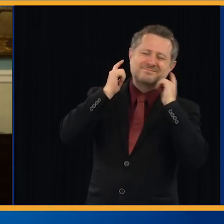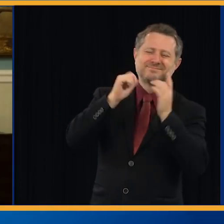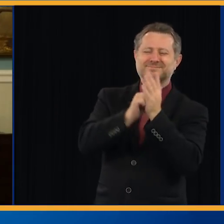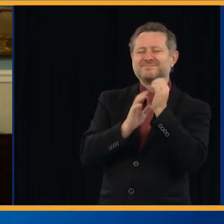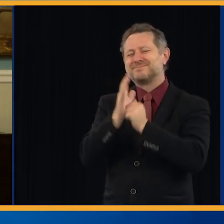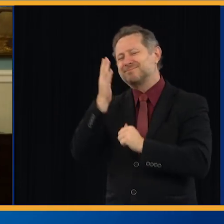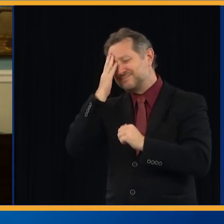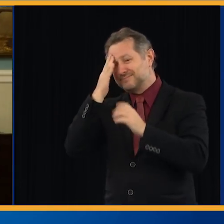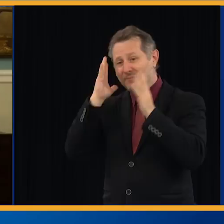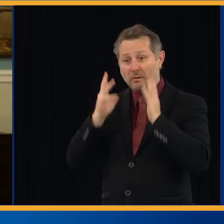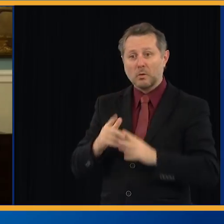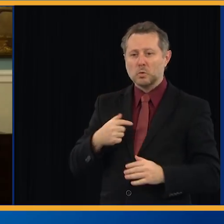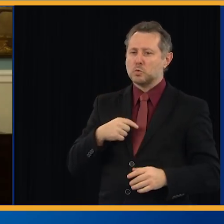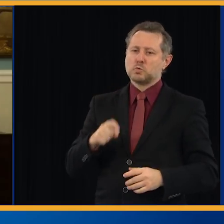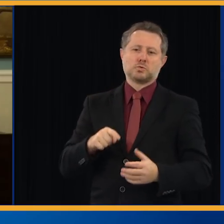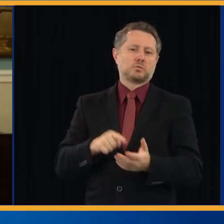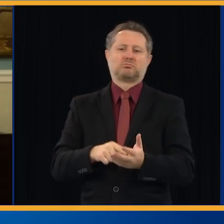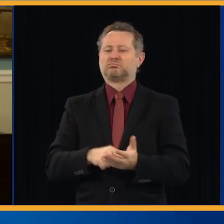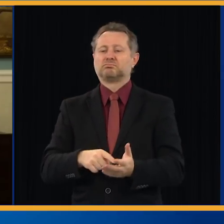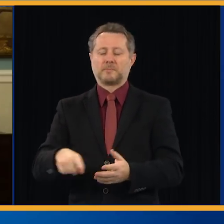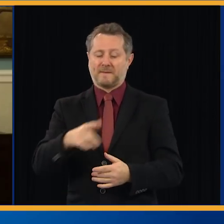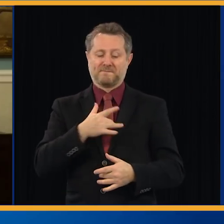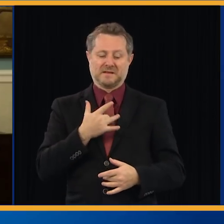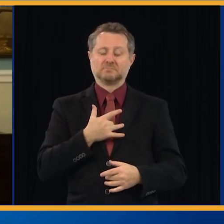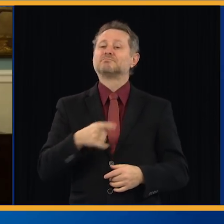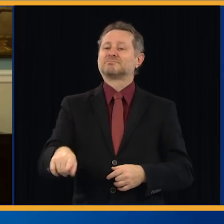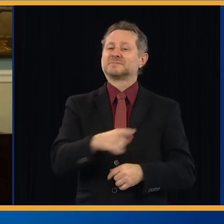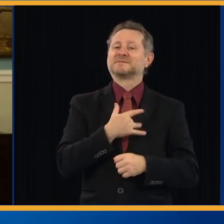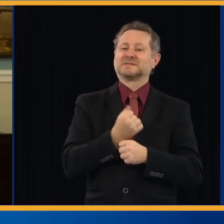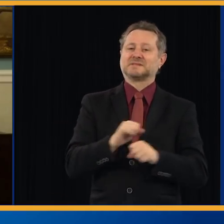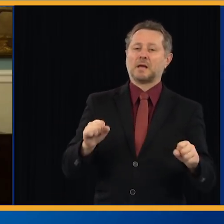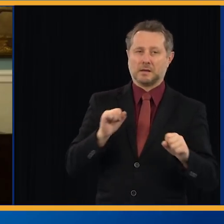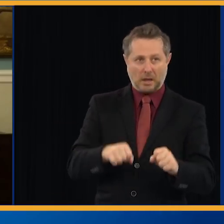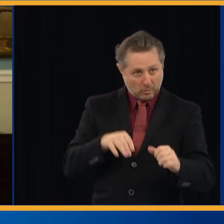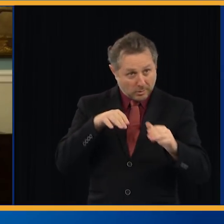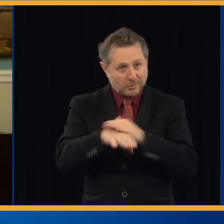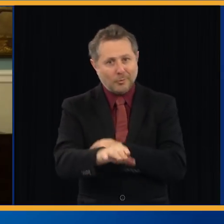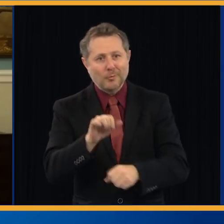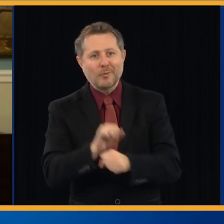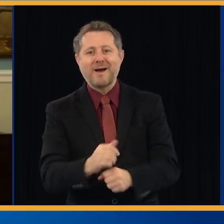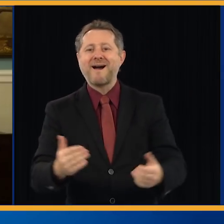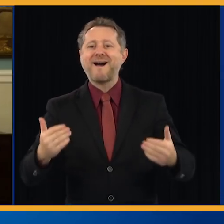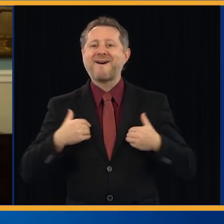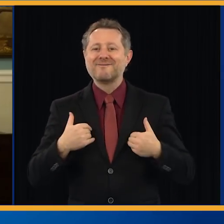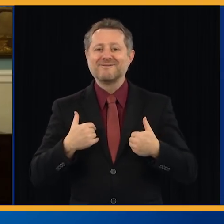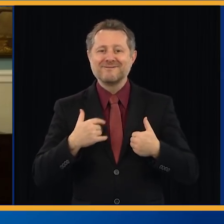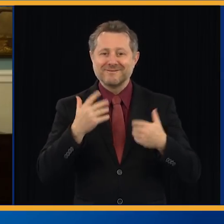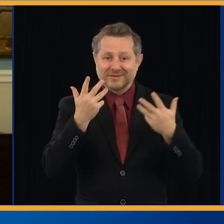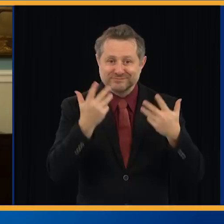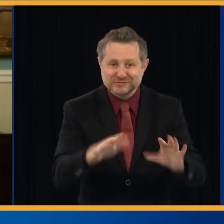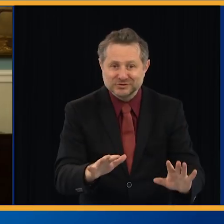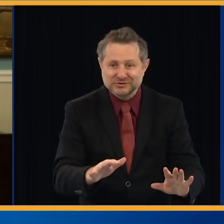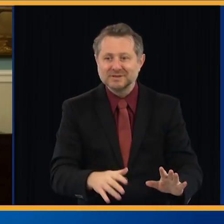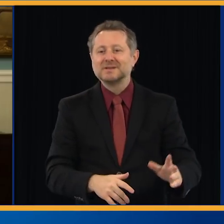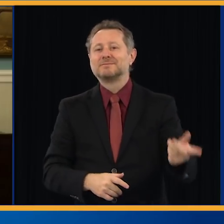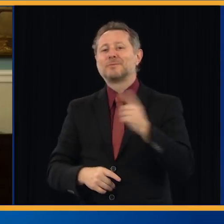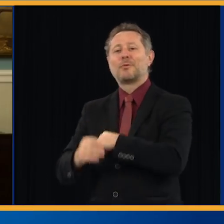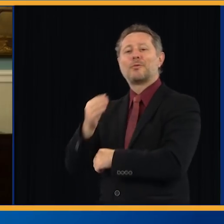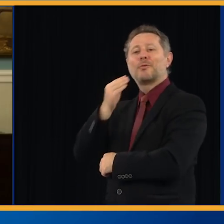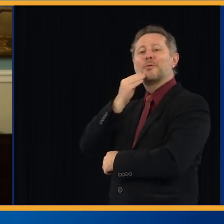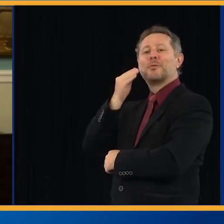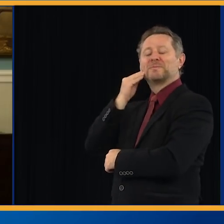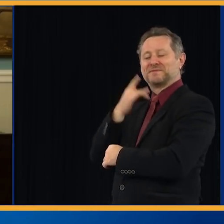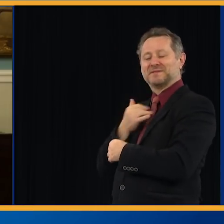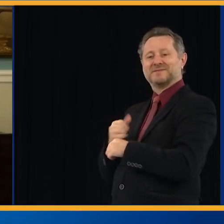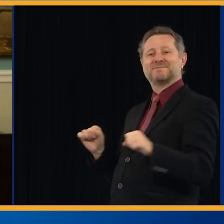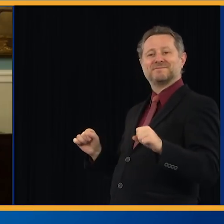be safe on the way to work on the way back home to their families. So I think what we're doing here in partnership is exactly the right thing to